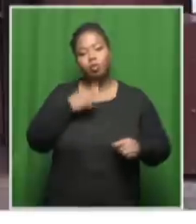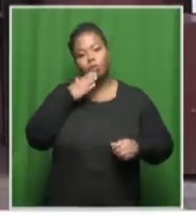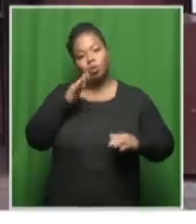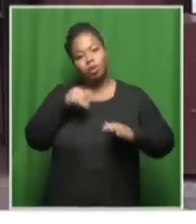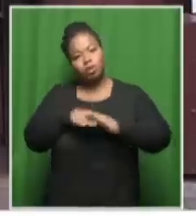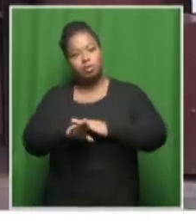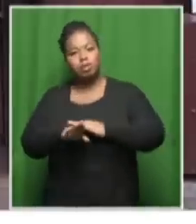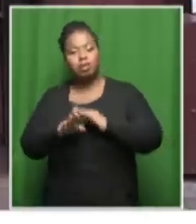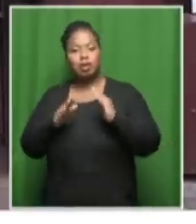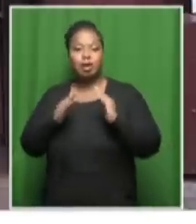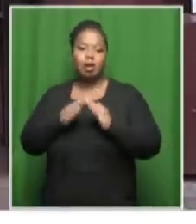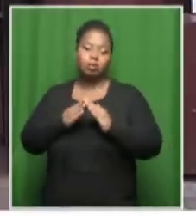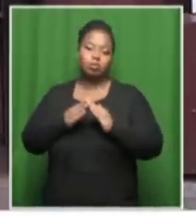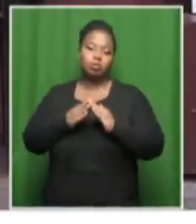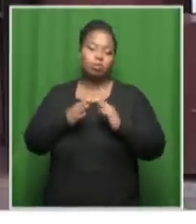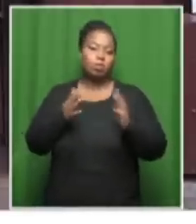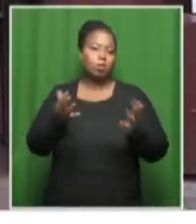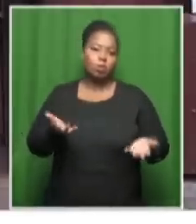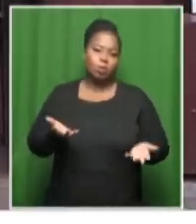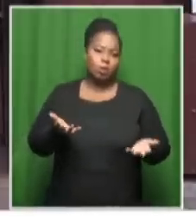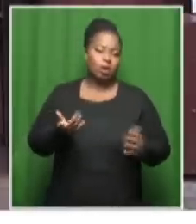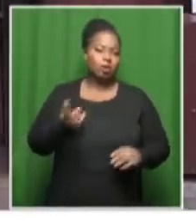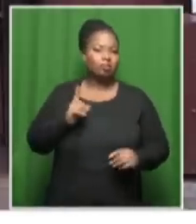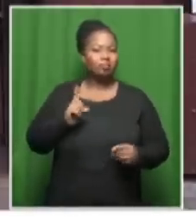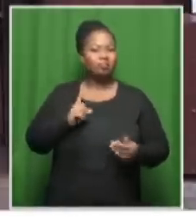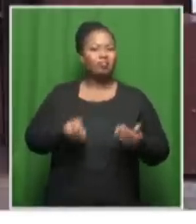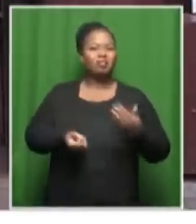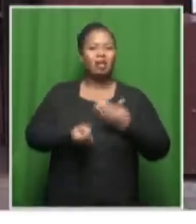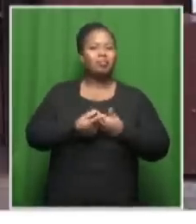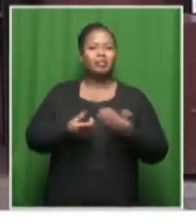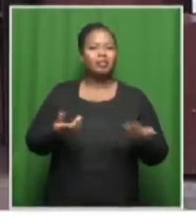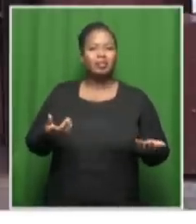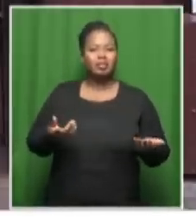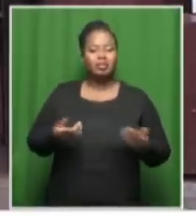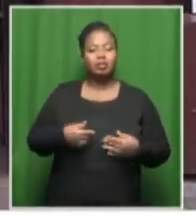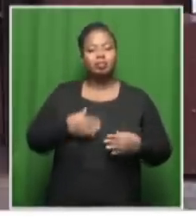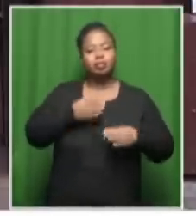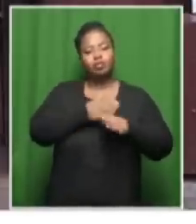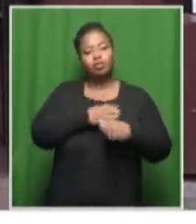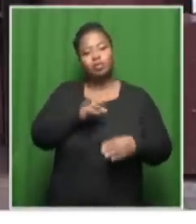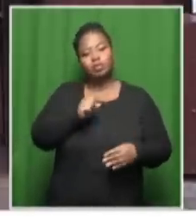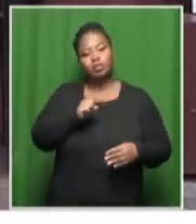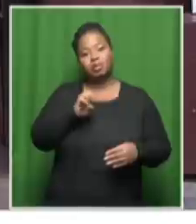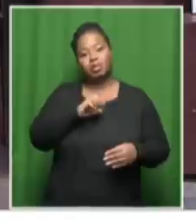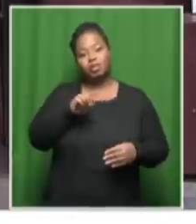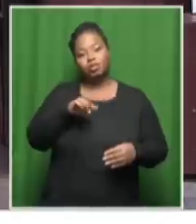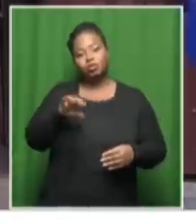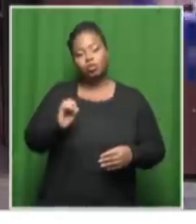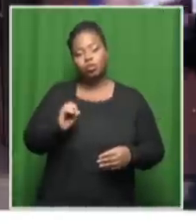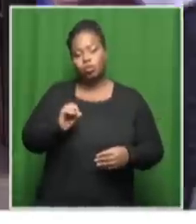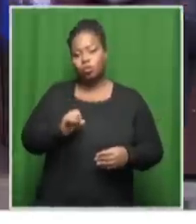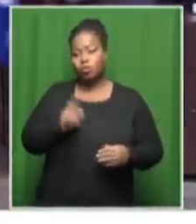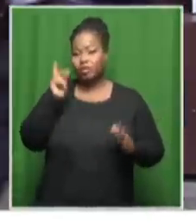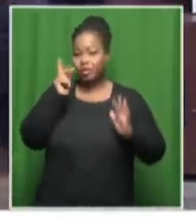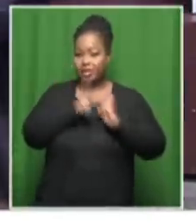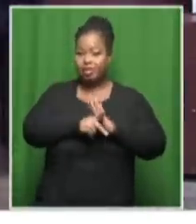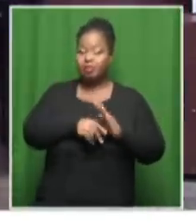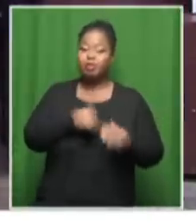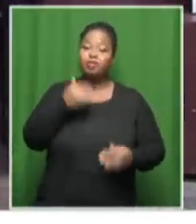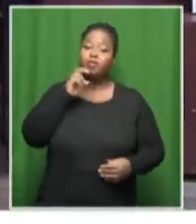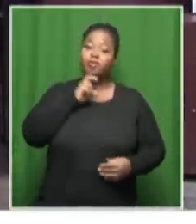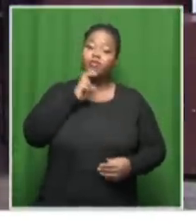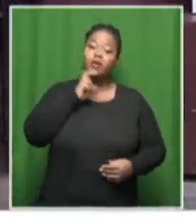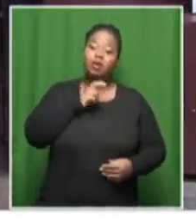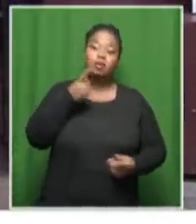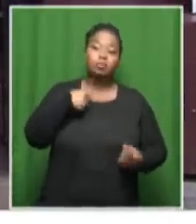inside that house or what proceeded or what came prior to Senzo Miuwa being killed. So while we were initially from Friday